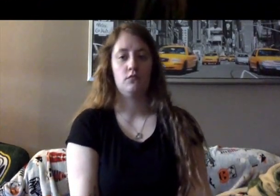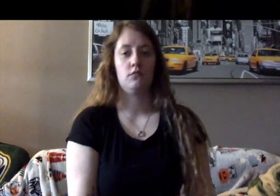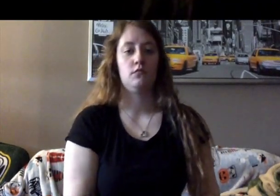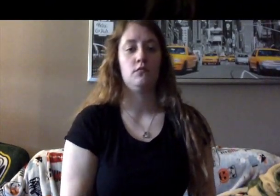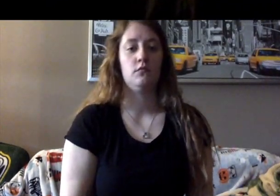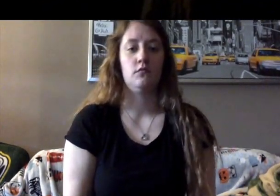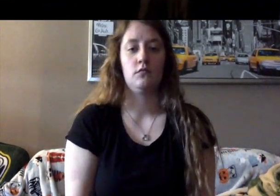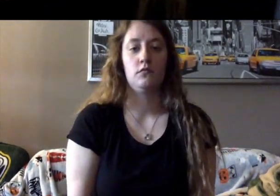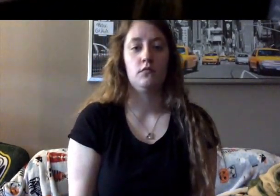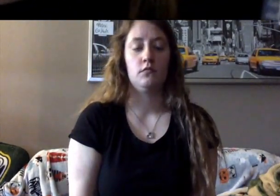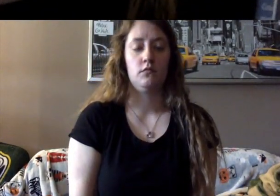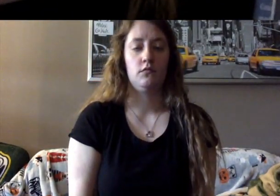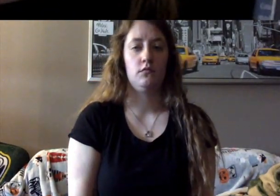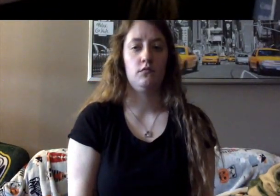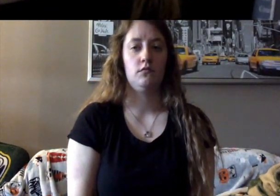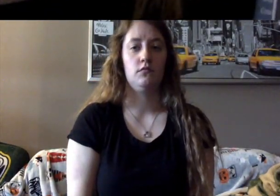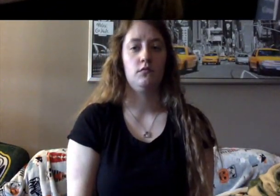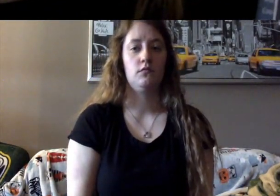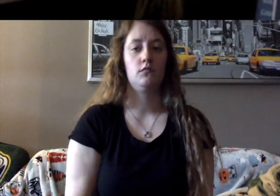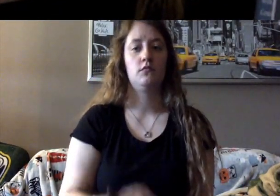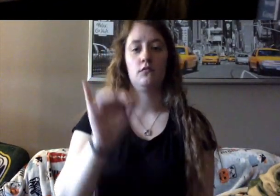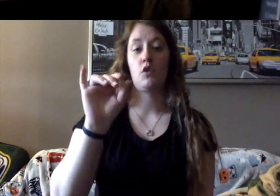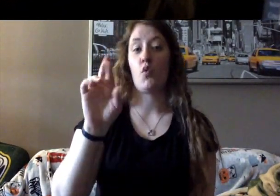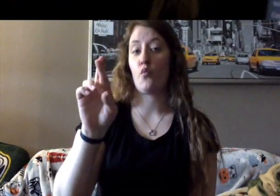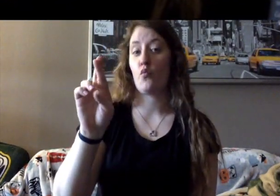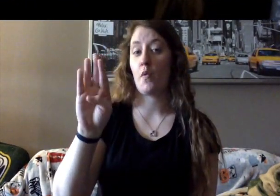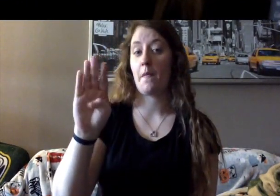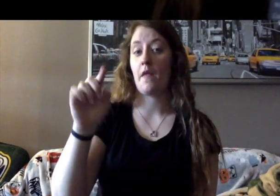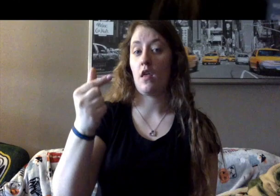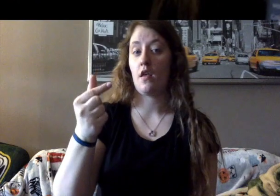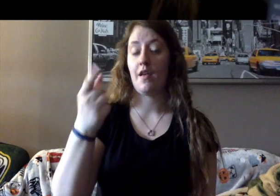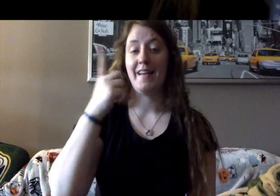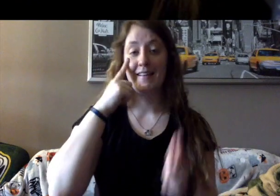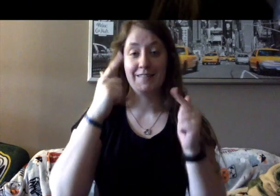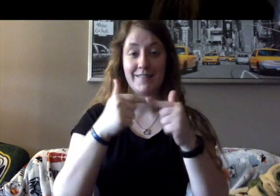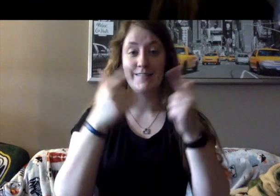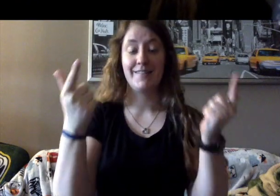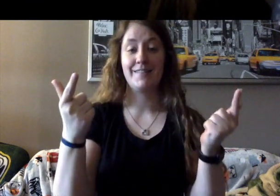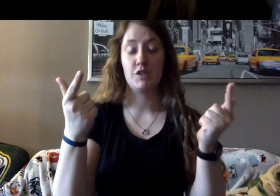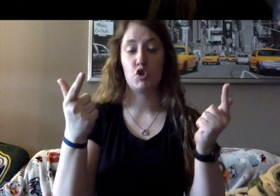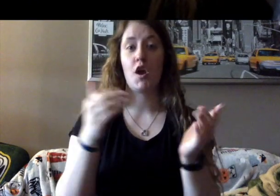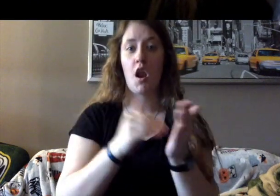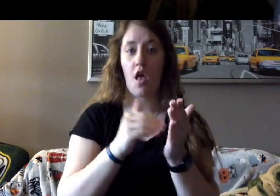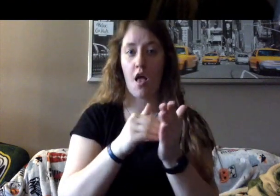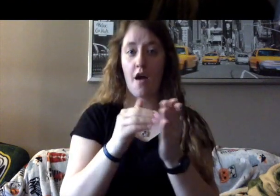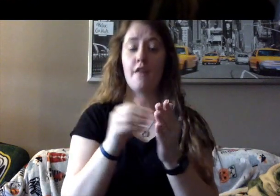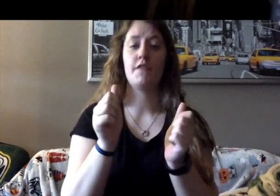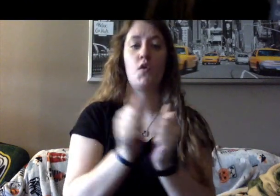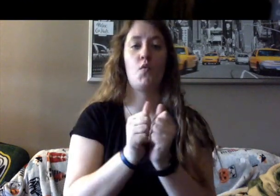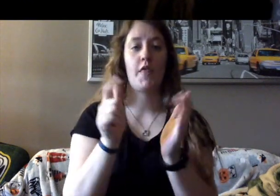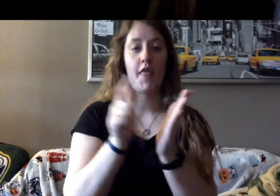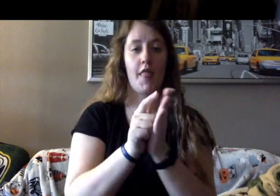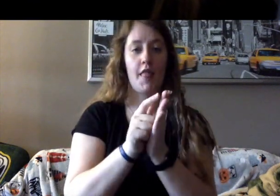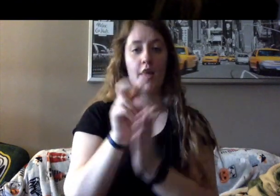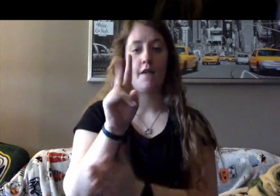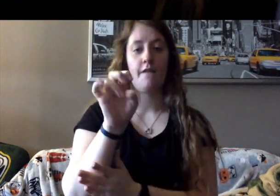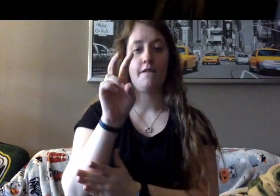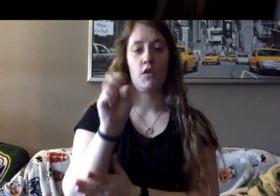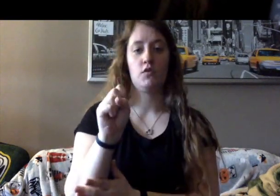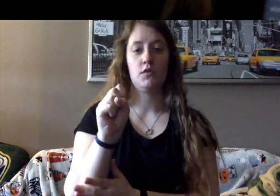Justice Ginsburg has disagreed most often with the legal views of Justice Antonin Scalia.